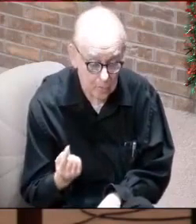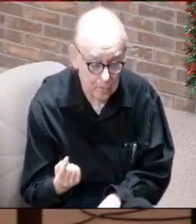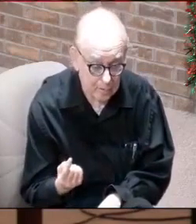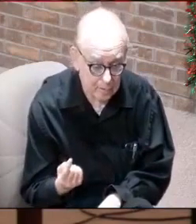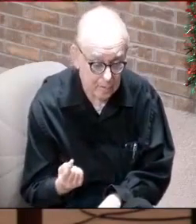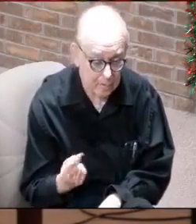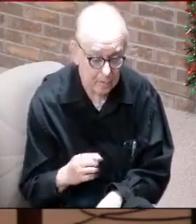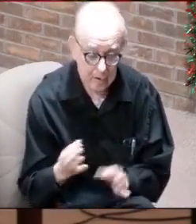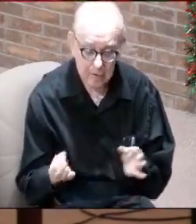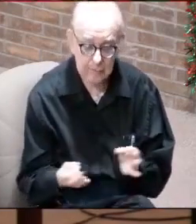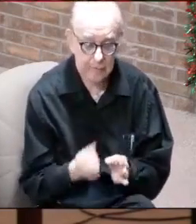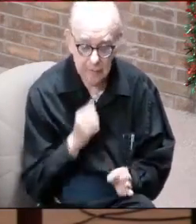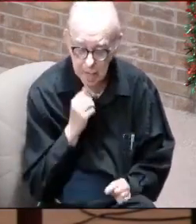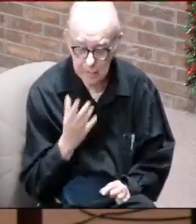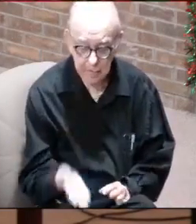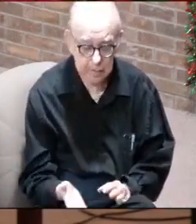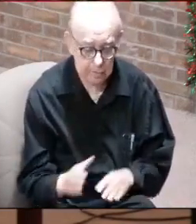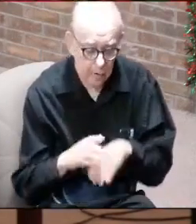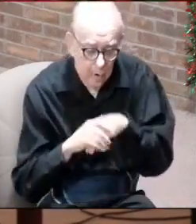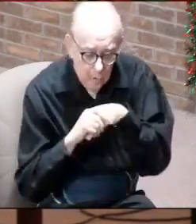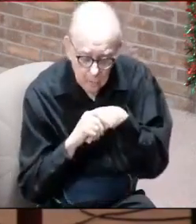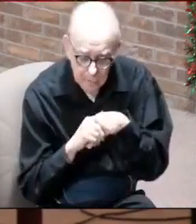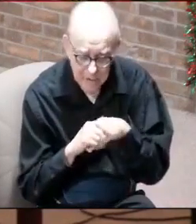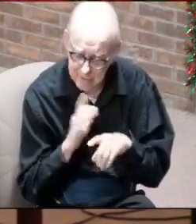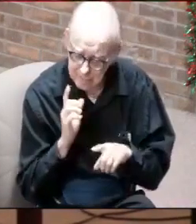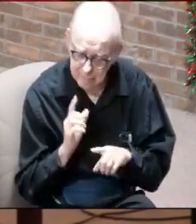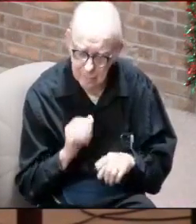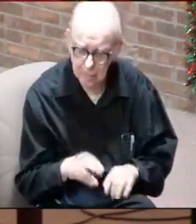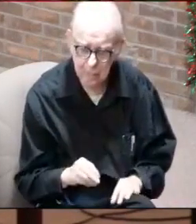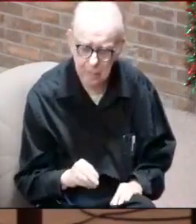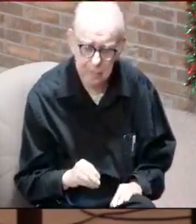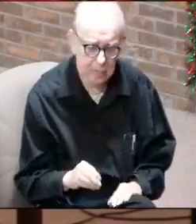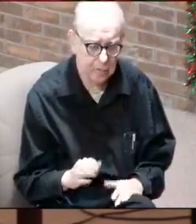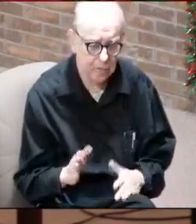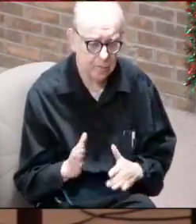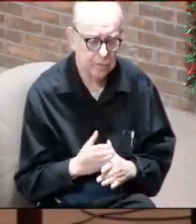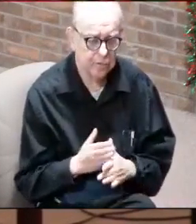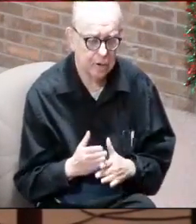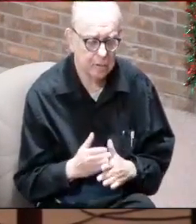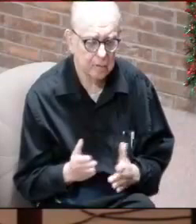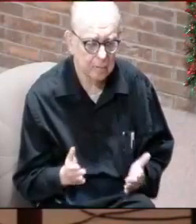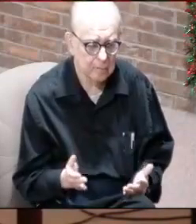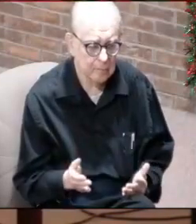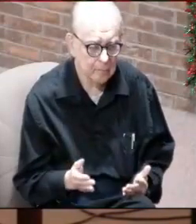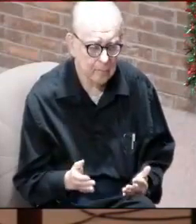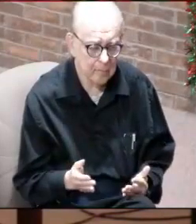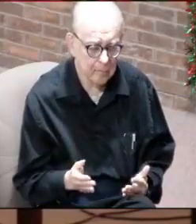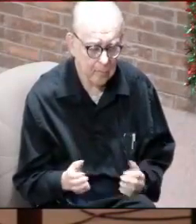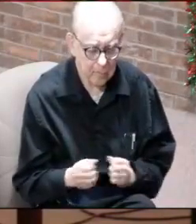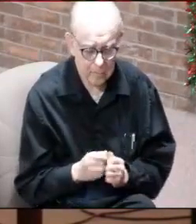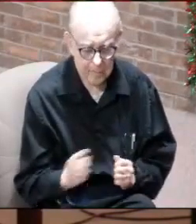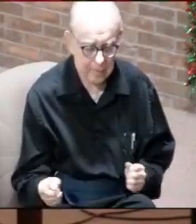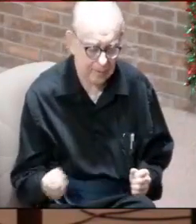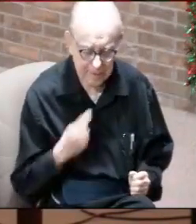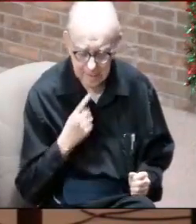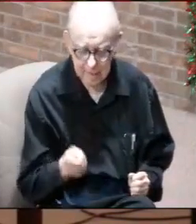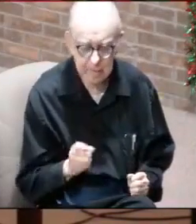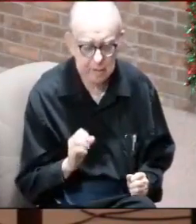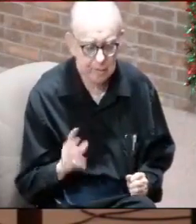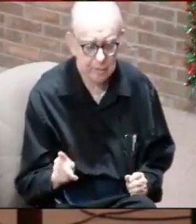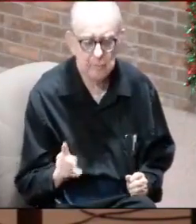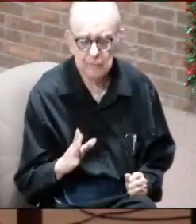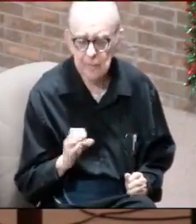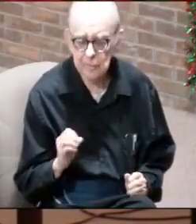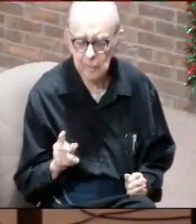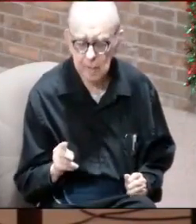Their families aren't there to hold their hand, to share with them and telling them it's okay.